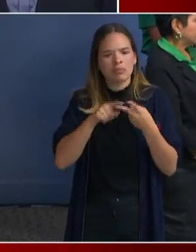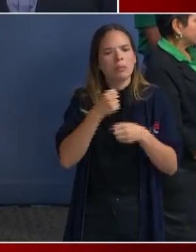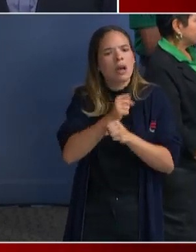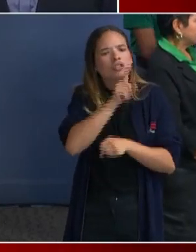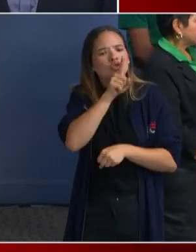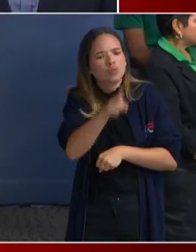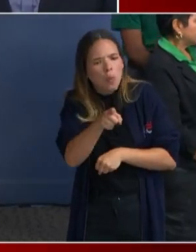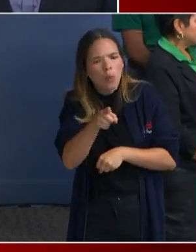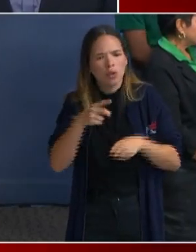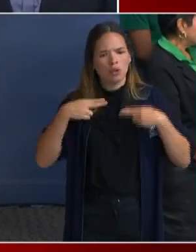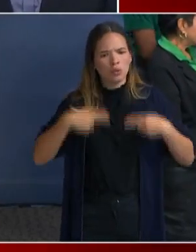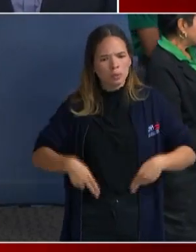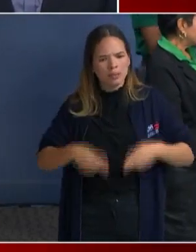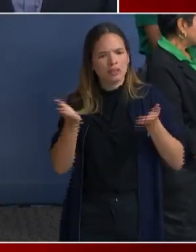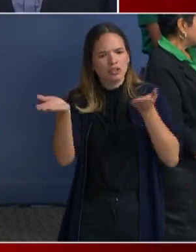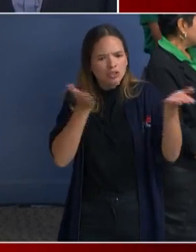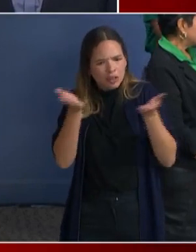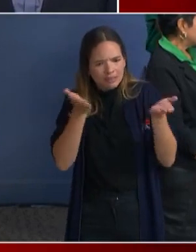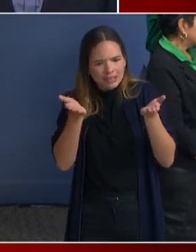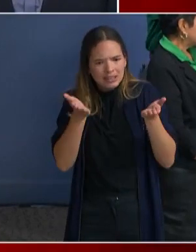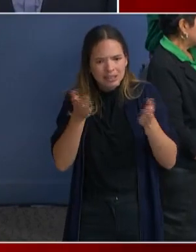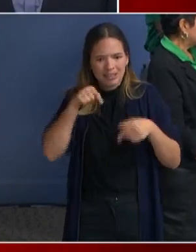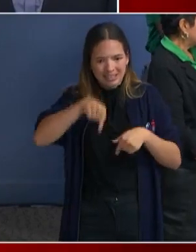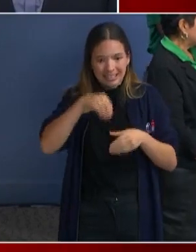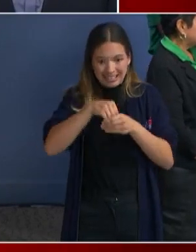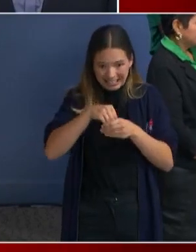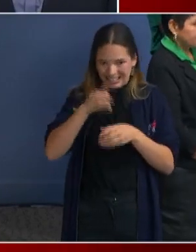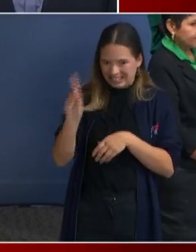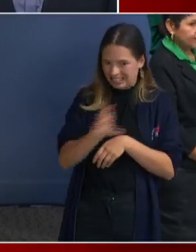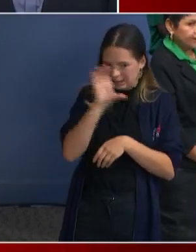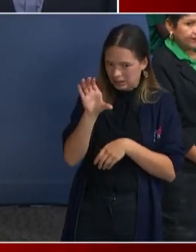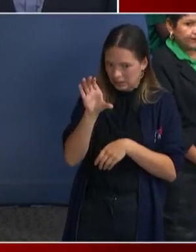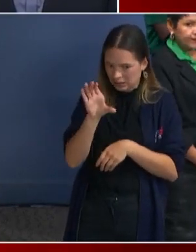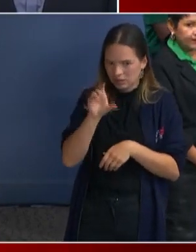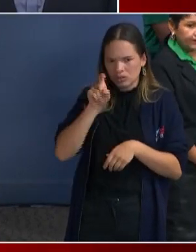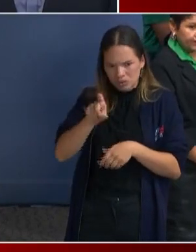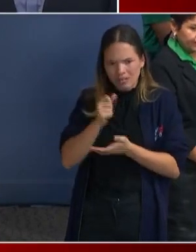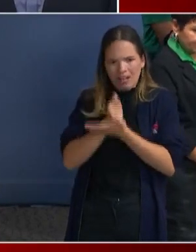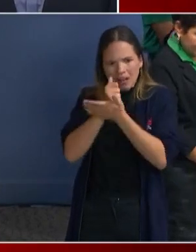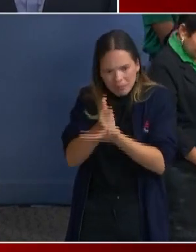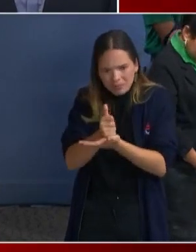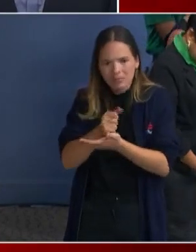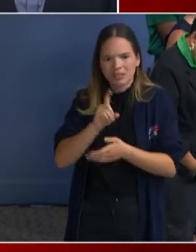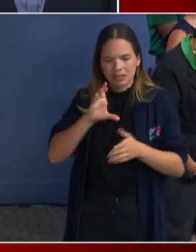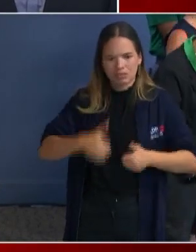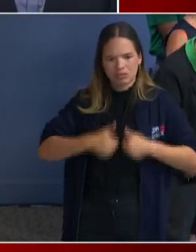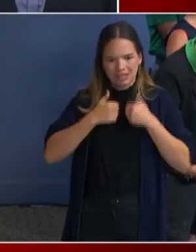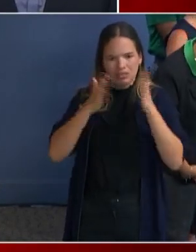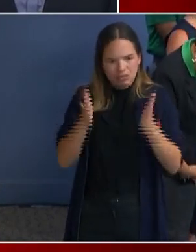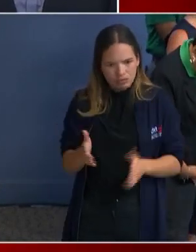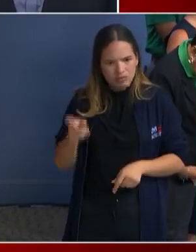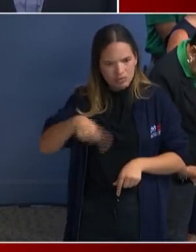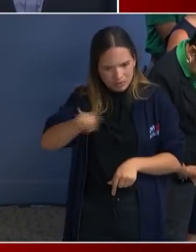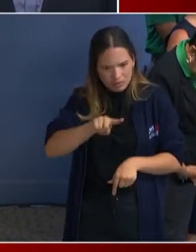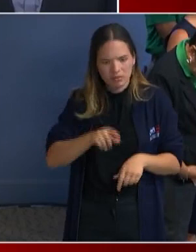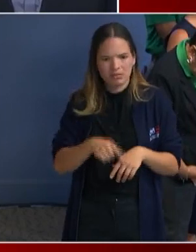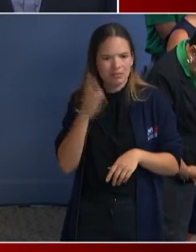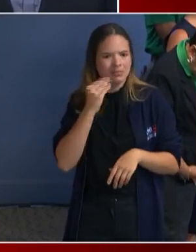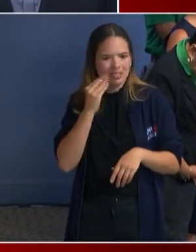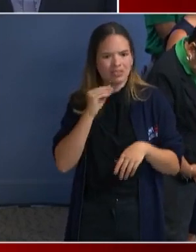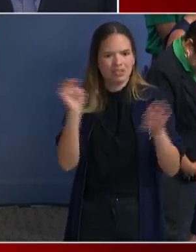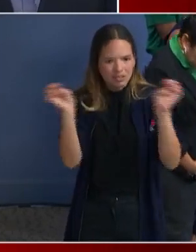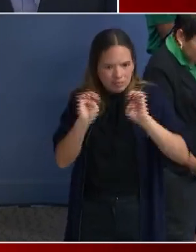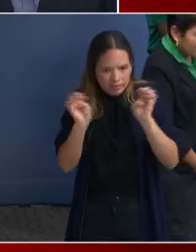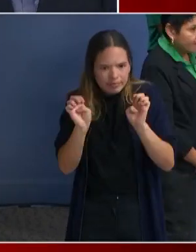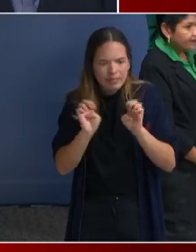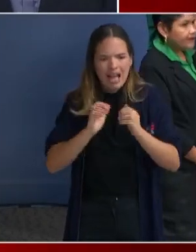that we have built here in the district, uh, that are meant to serve DC residents who are experienced in emergency aren't broken by